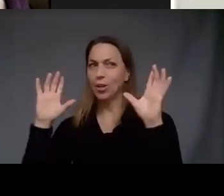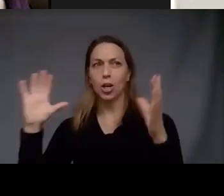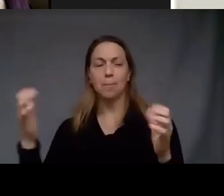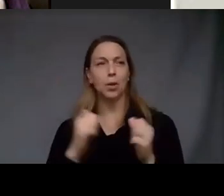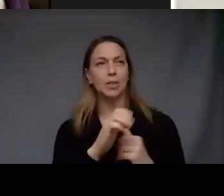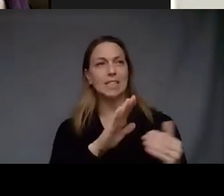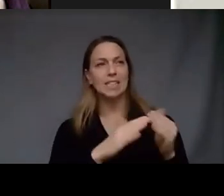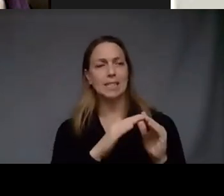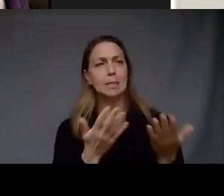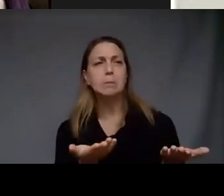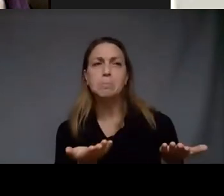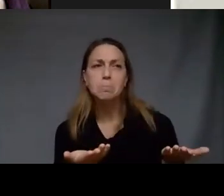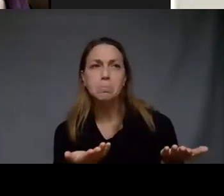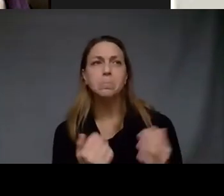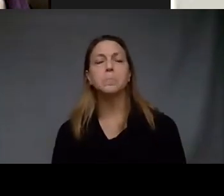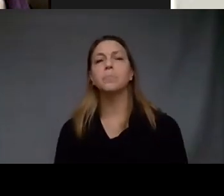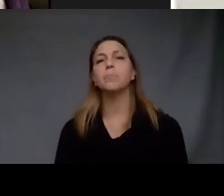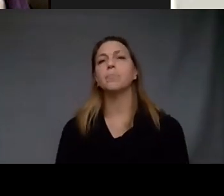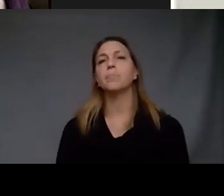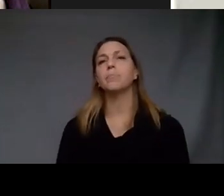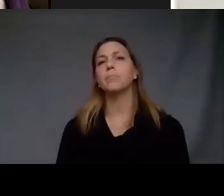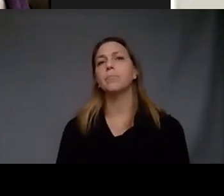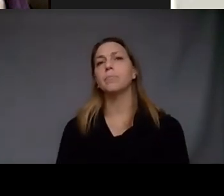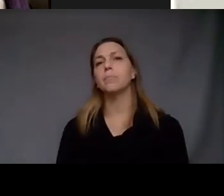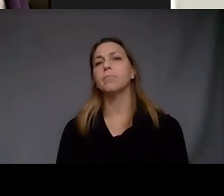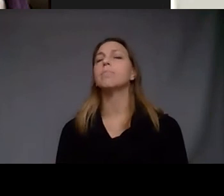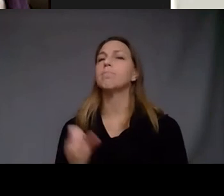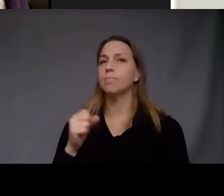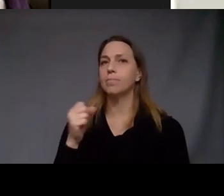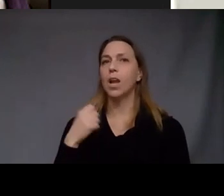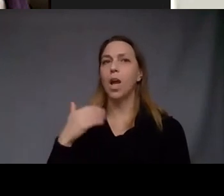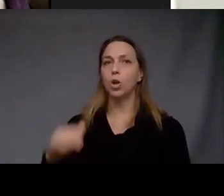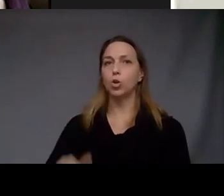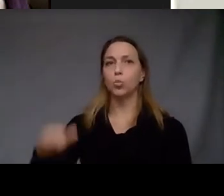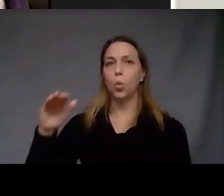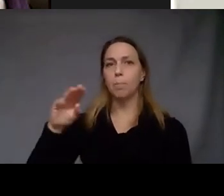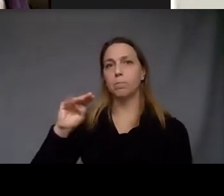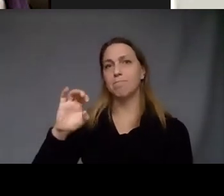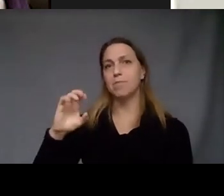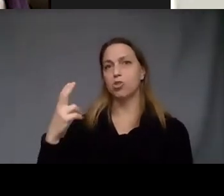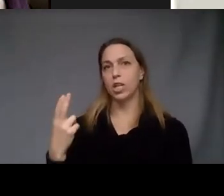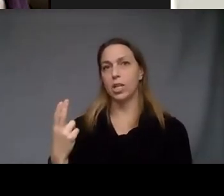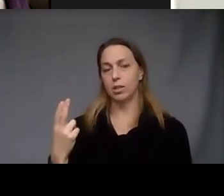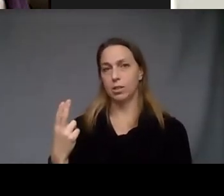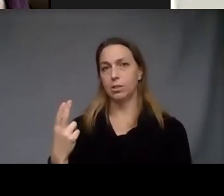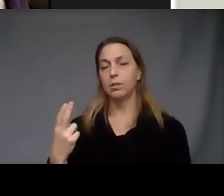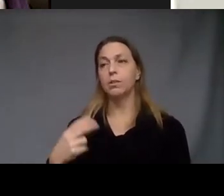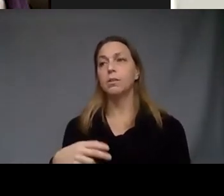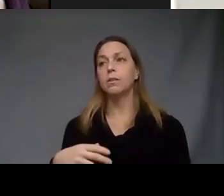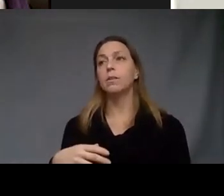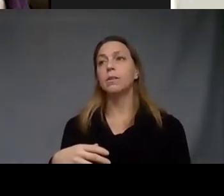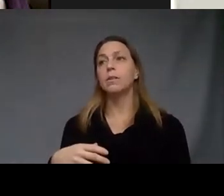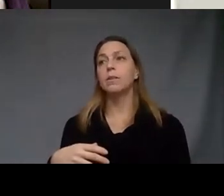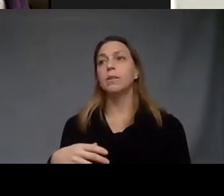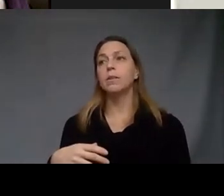could you talk more about that yeah I grew up in Michigan and every year